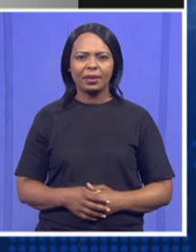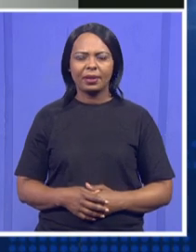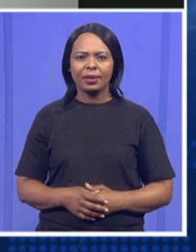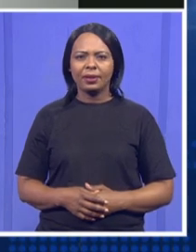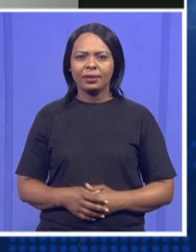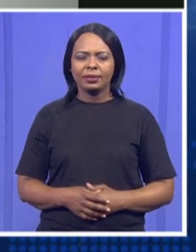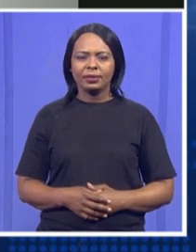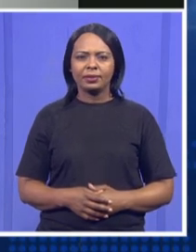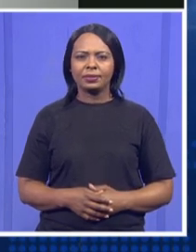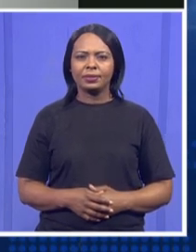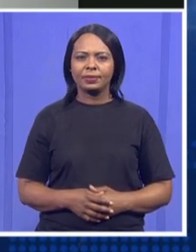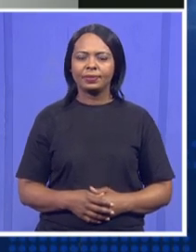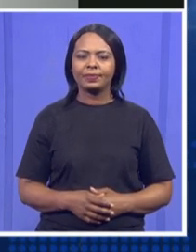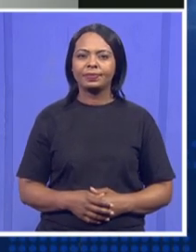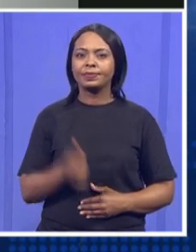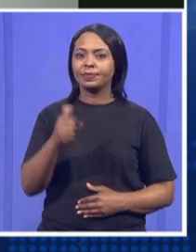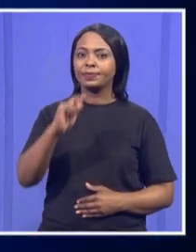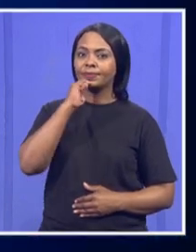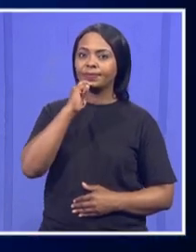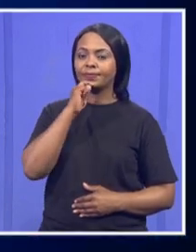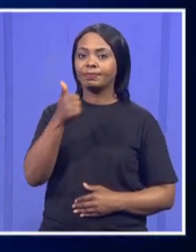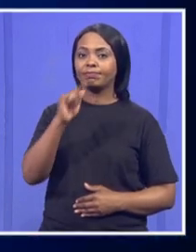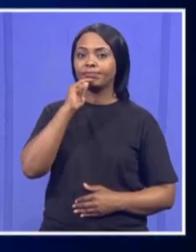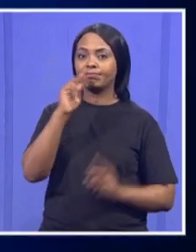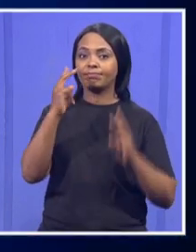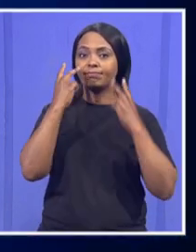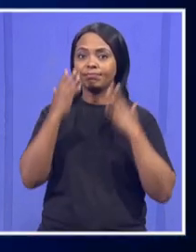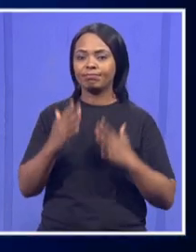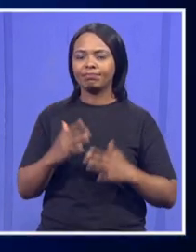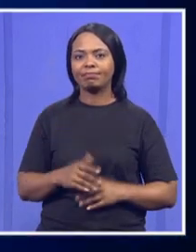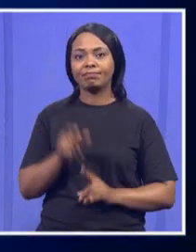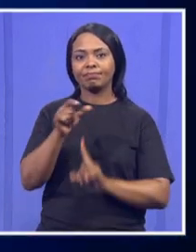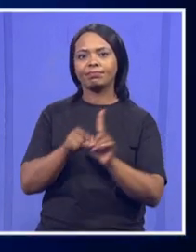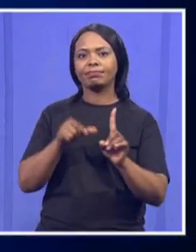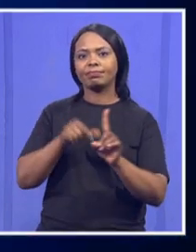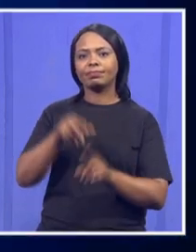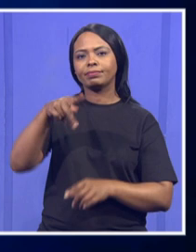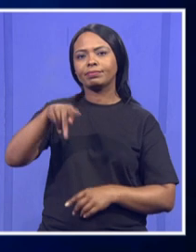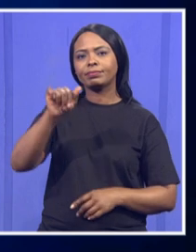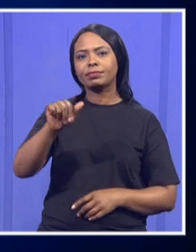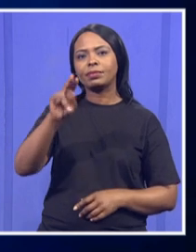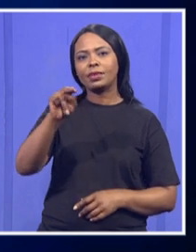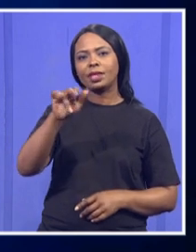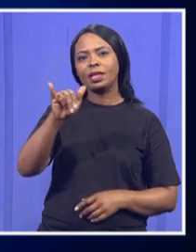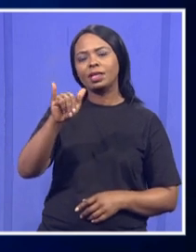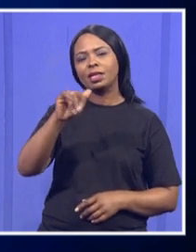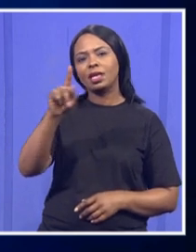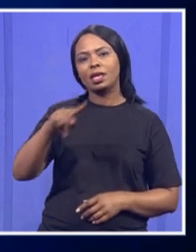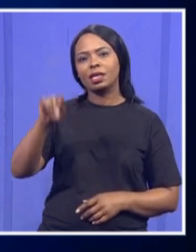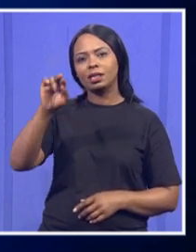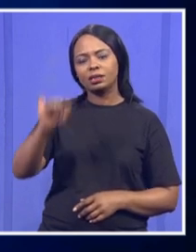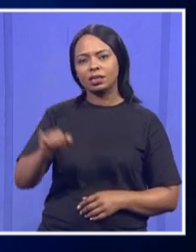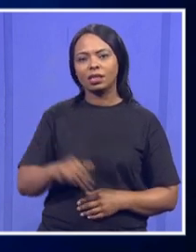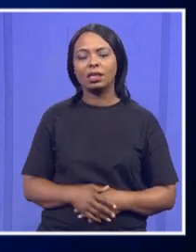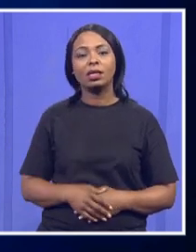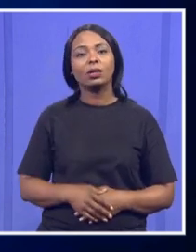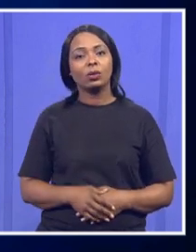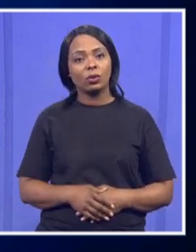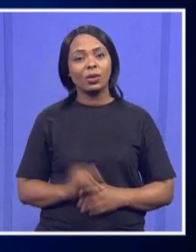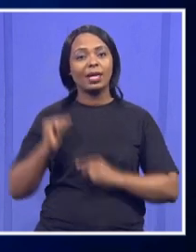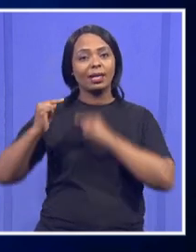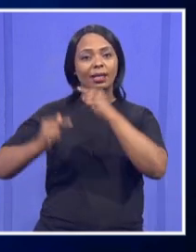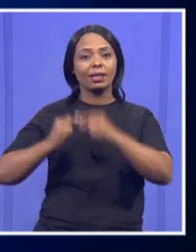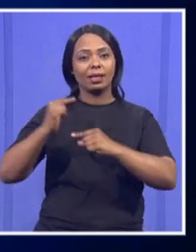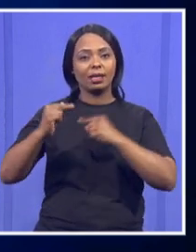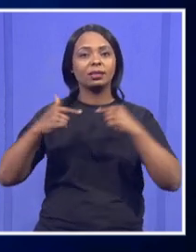Good morning and good morning to your viewers. Banyasa Lissoufili has a huge legacy that fought